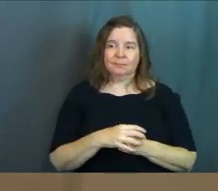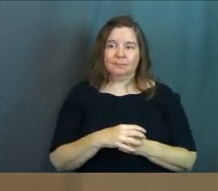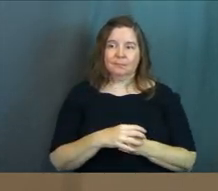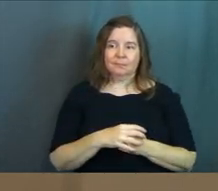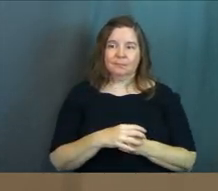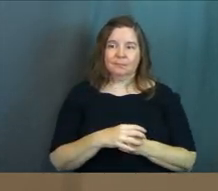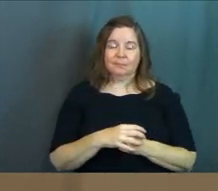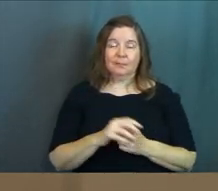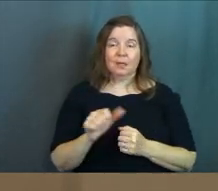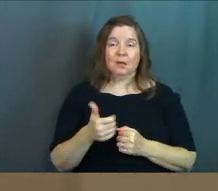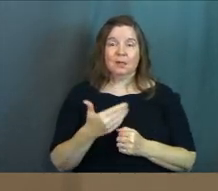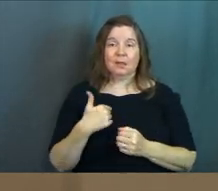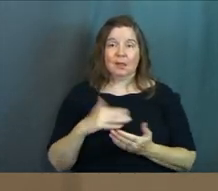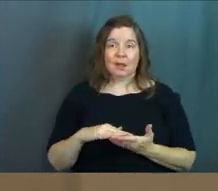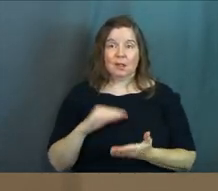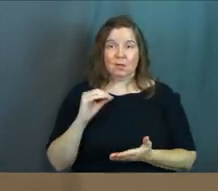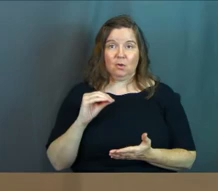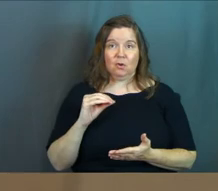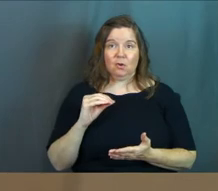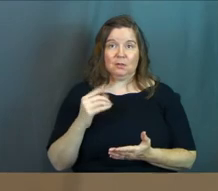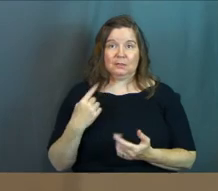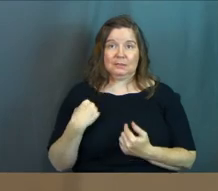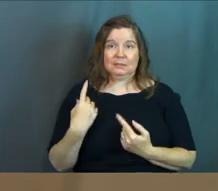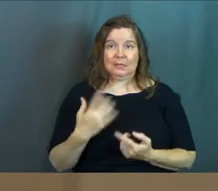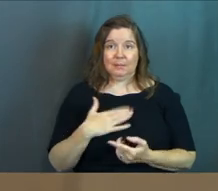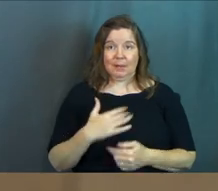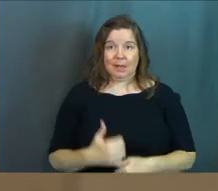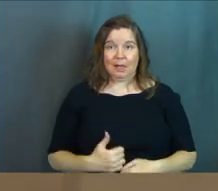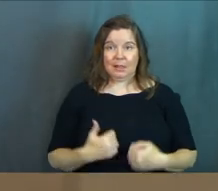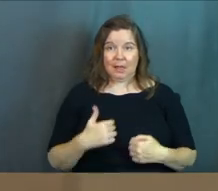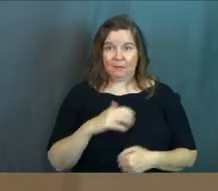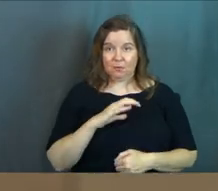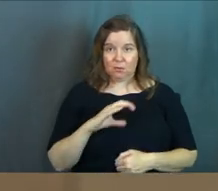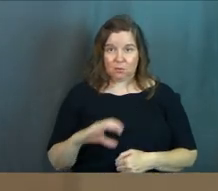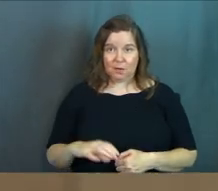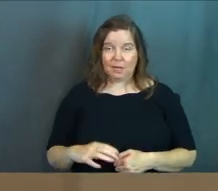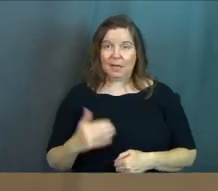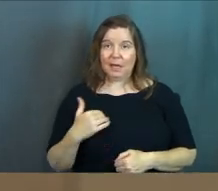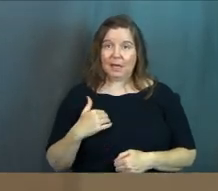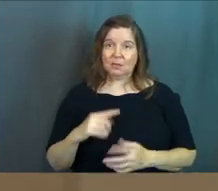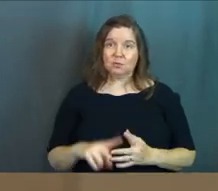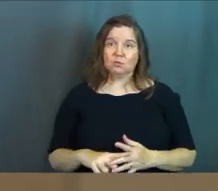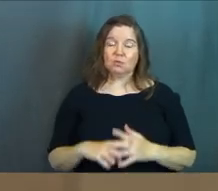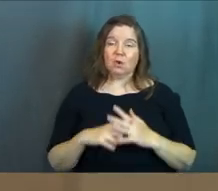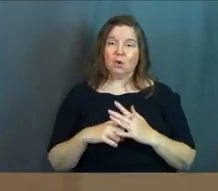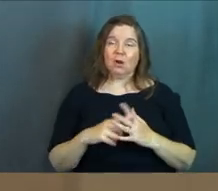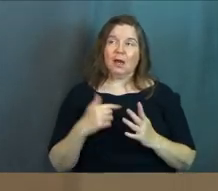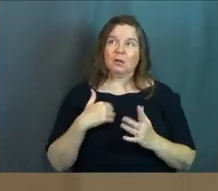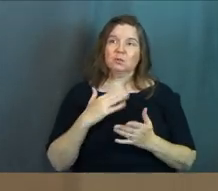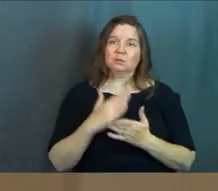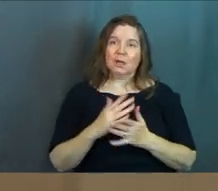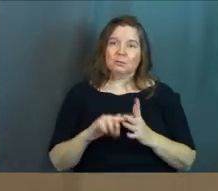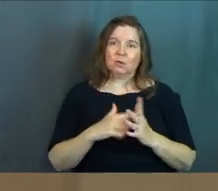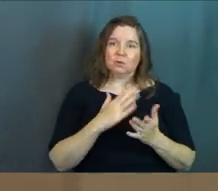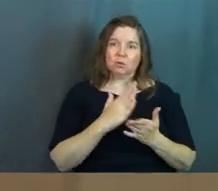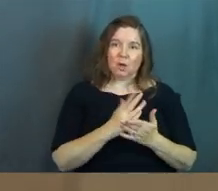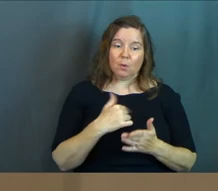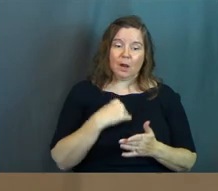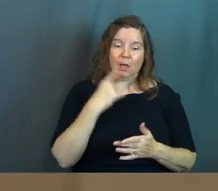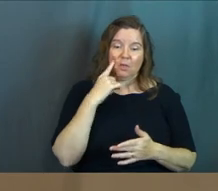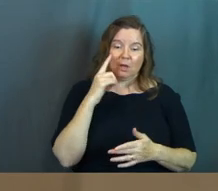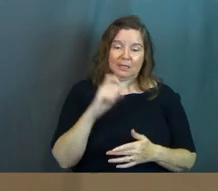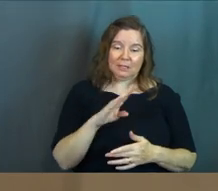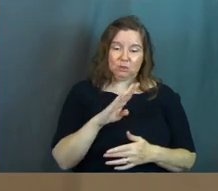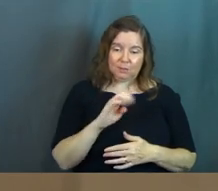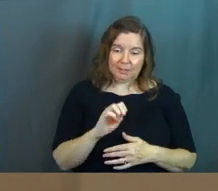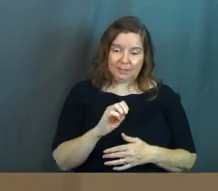And another thing I learned since my life with Christ is I had to start. I had to stop trying to start where I thought I